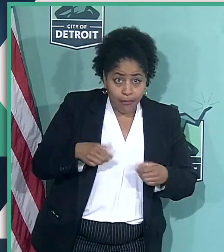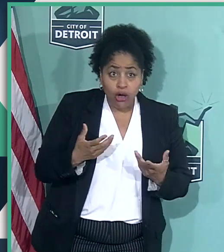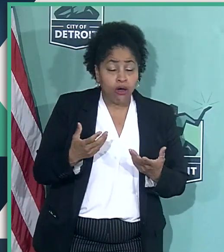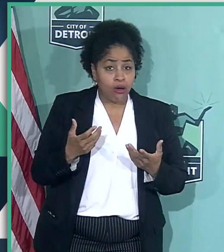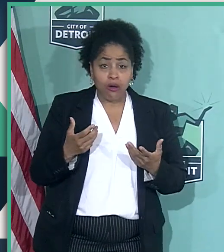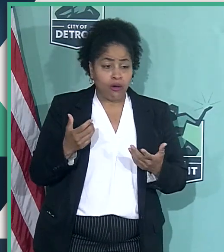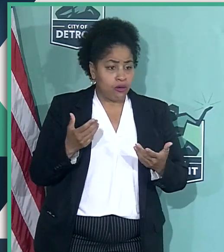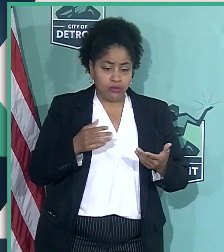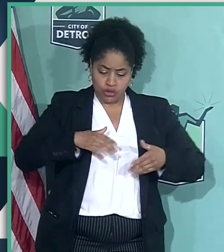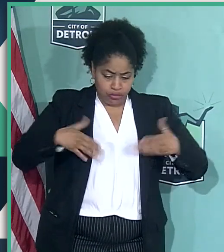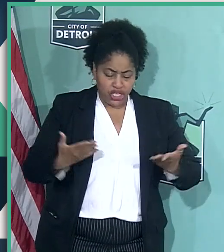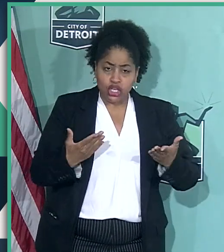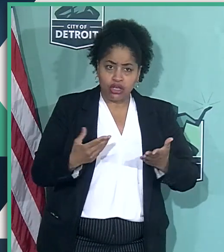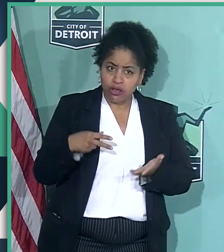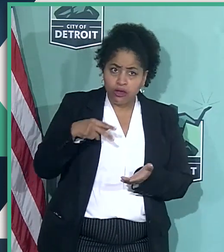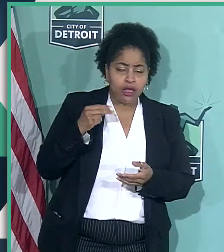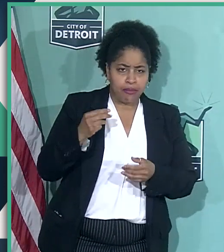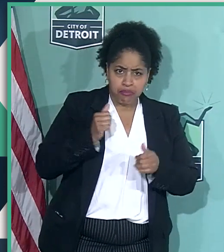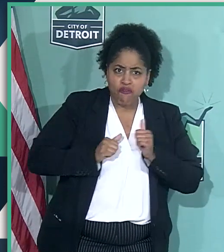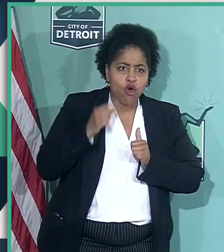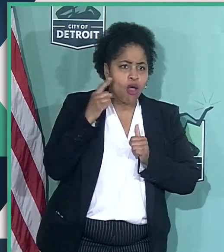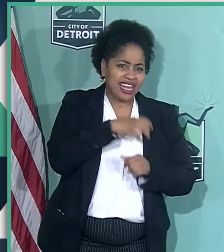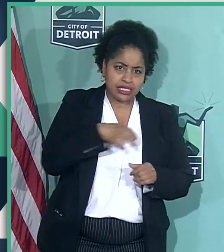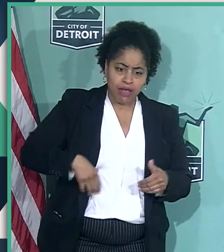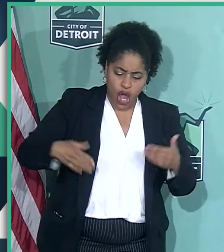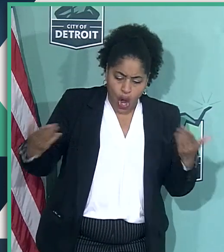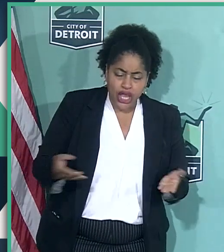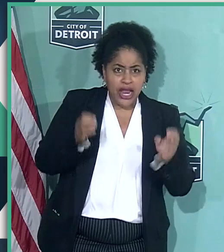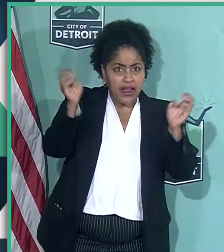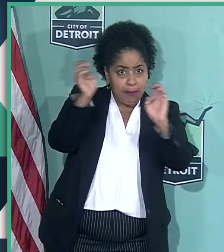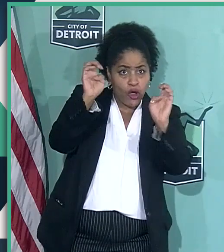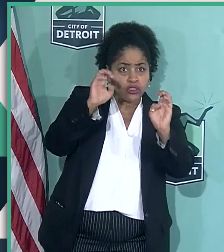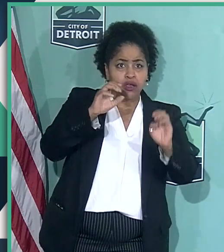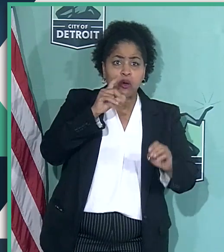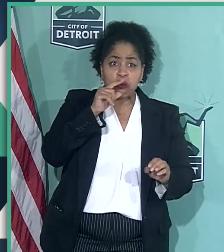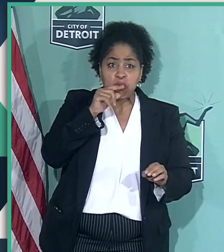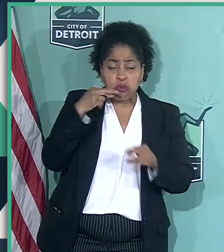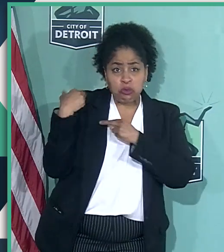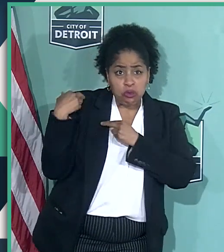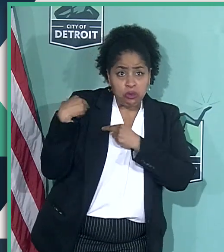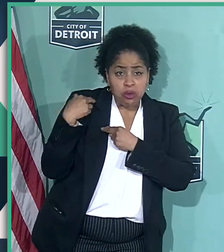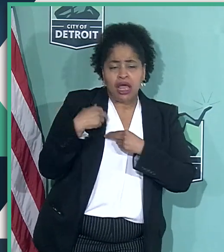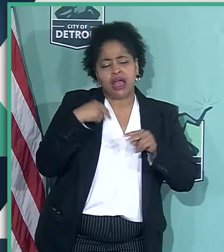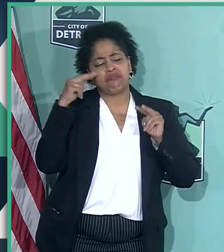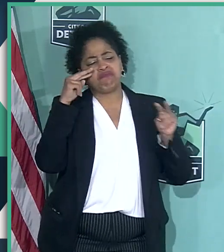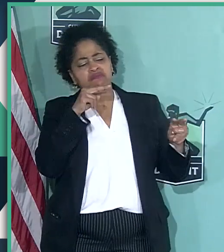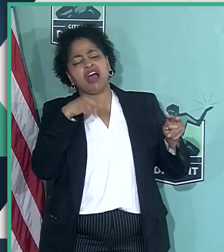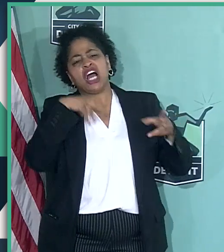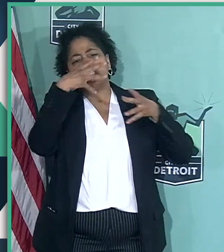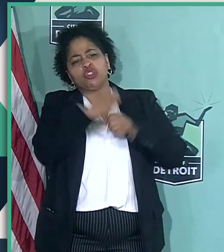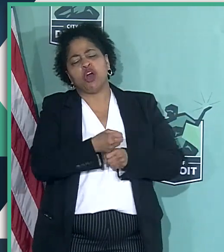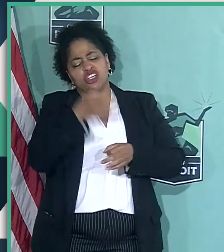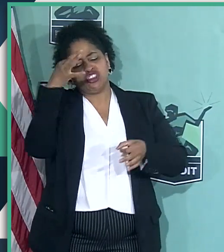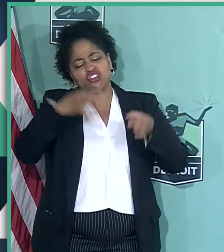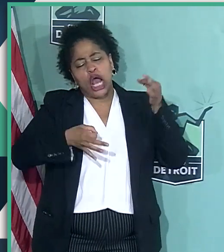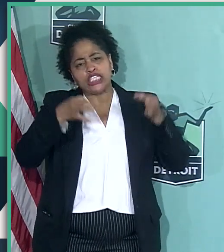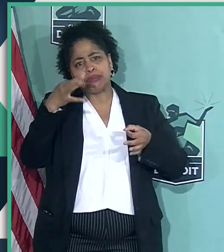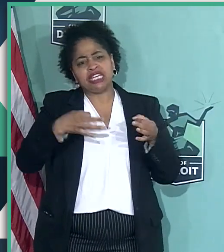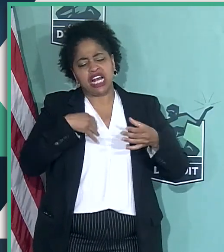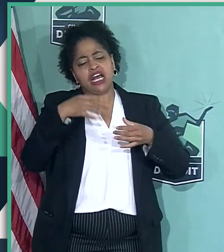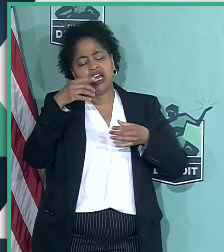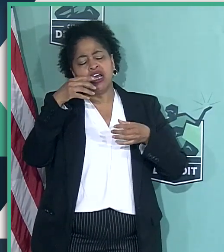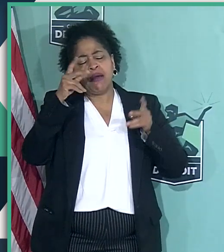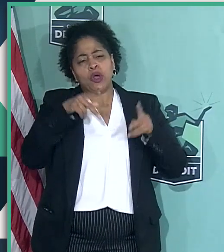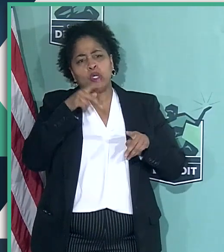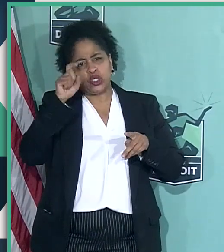in this city, the Police Chief, Chief Craig, is the person whose judgment I trust the most, the person who ought to be in charge